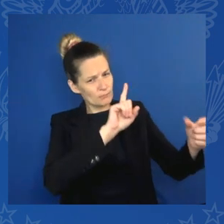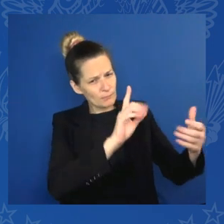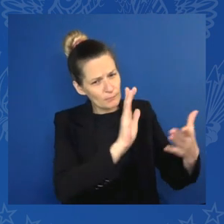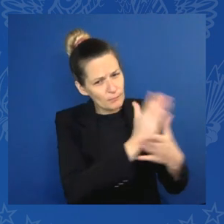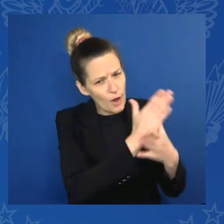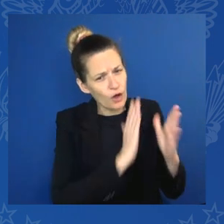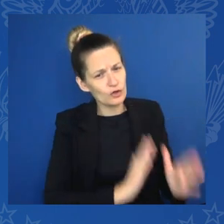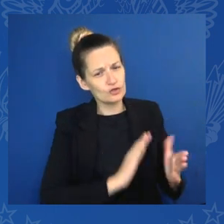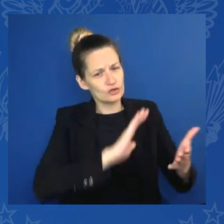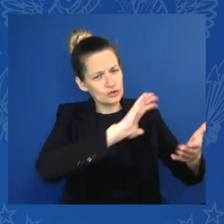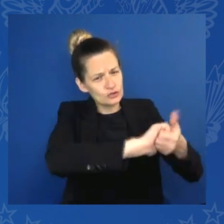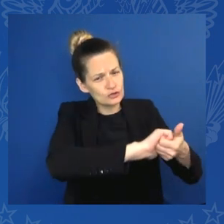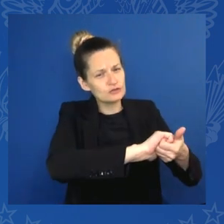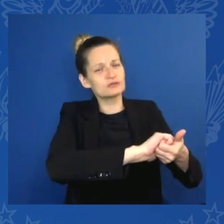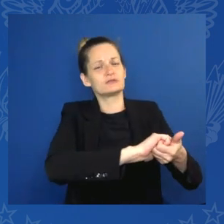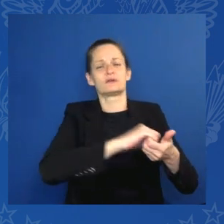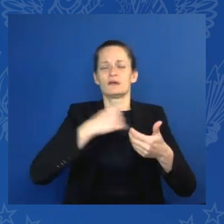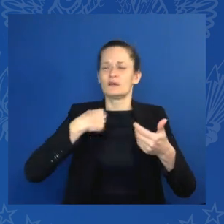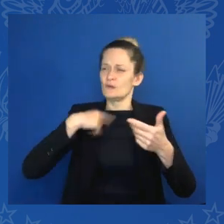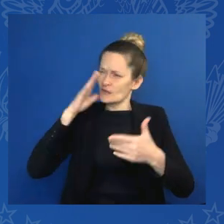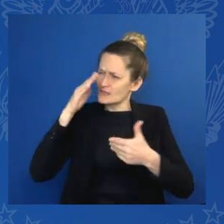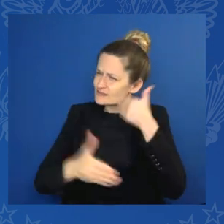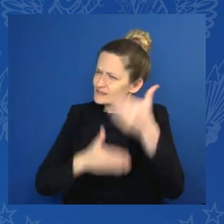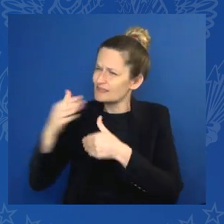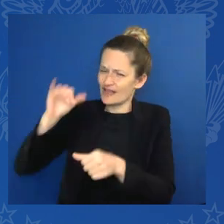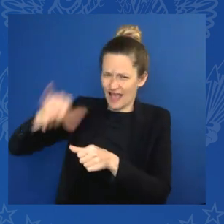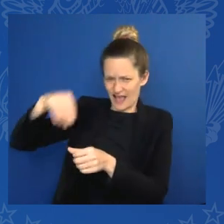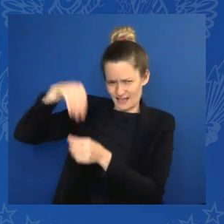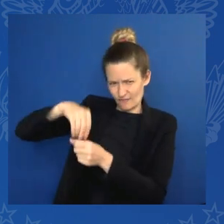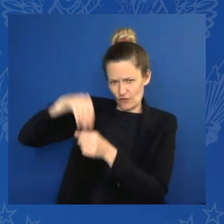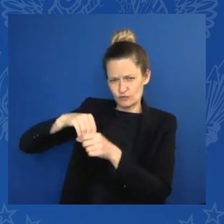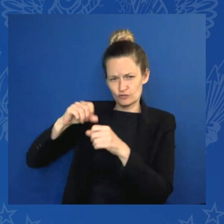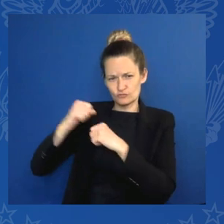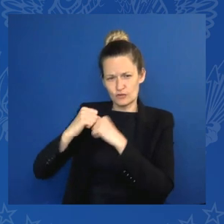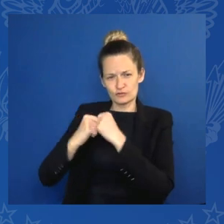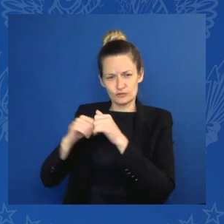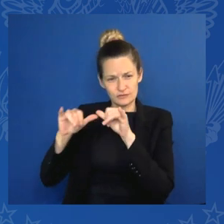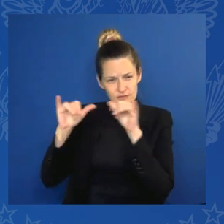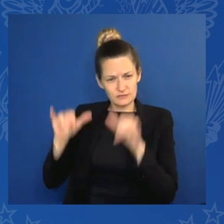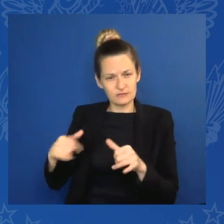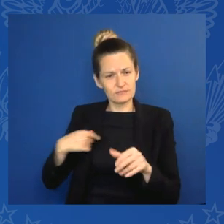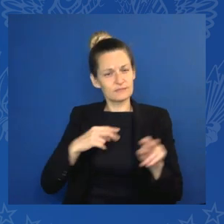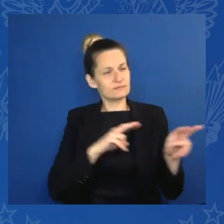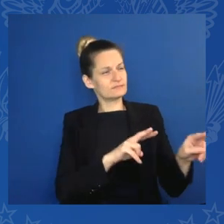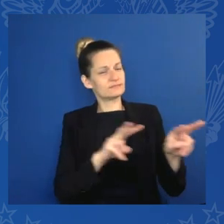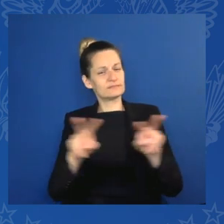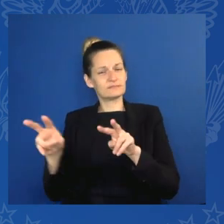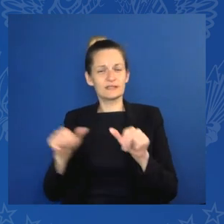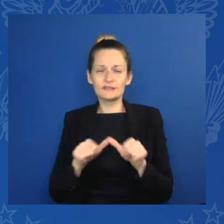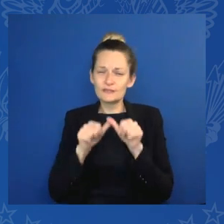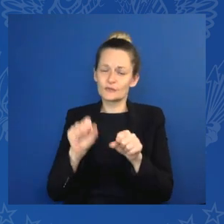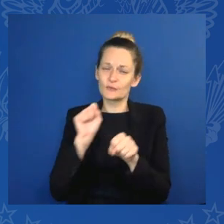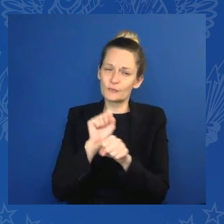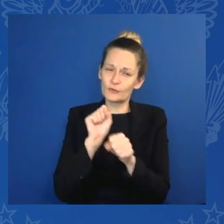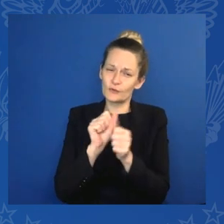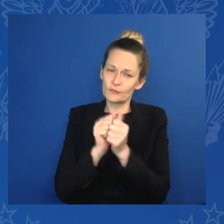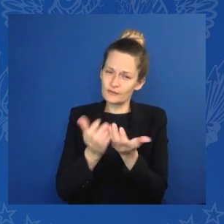I look forward to continuing to work with you all during this summit, and mostly over the years to come. Merci beaucoup.